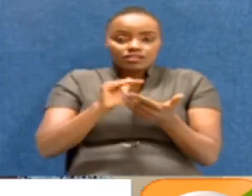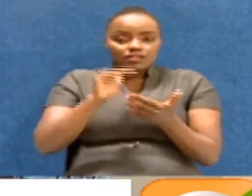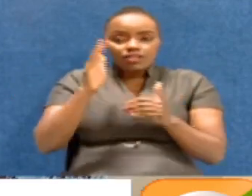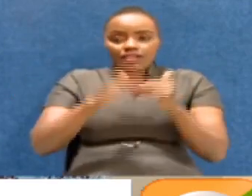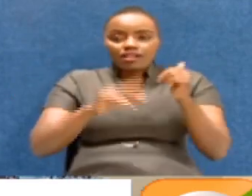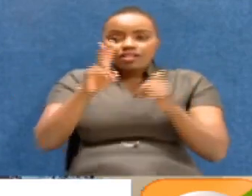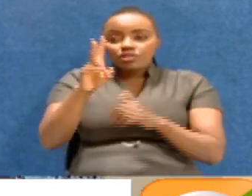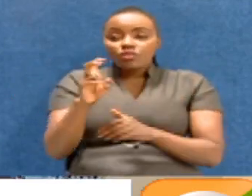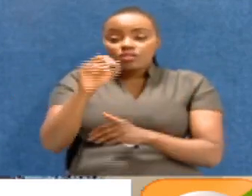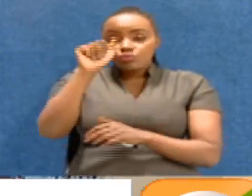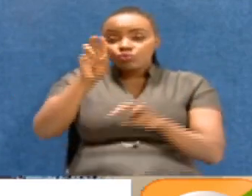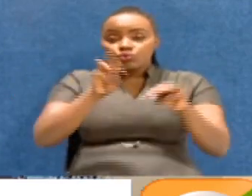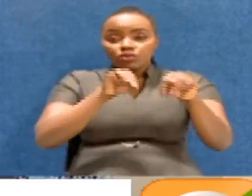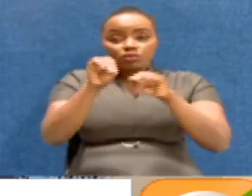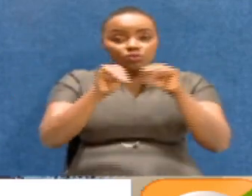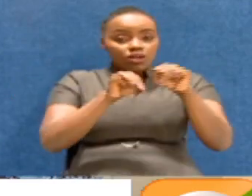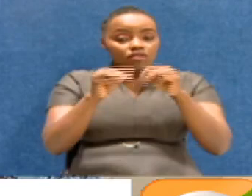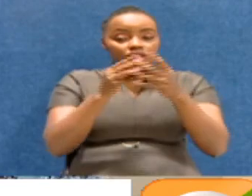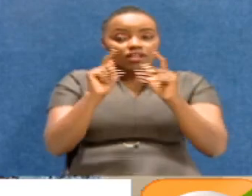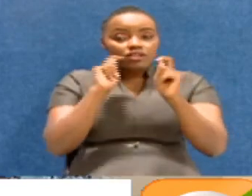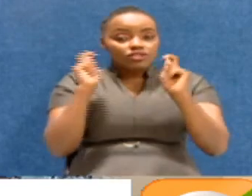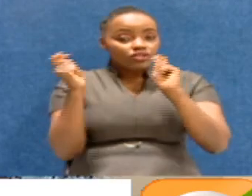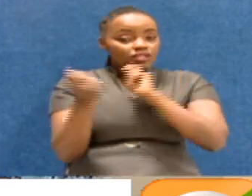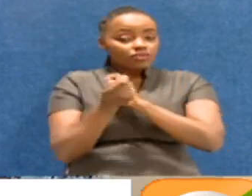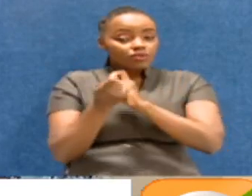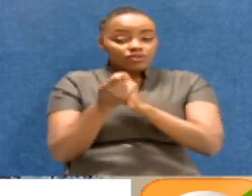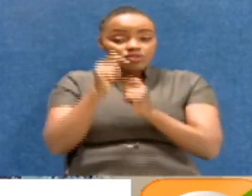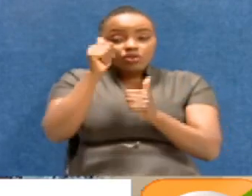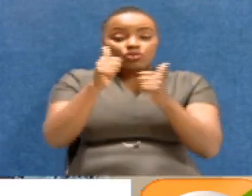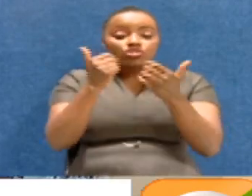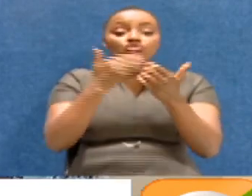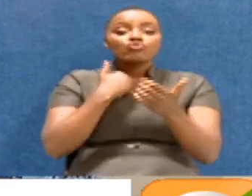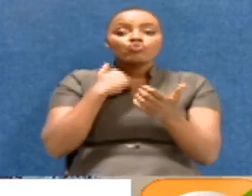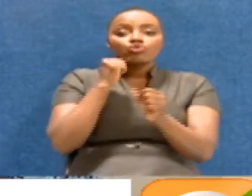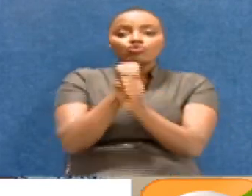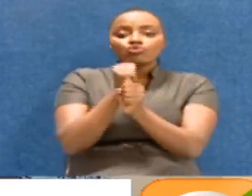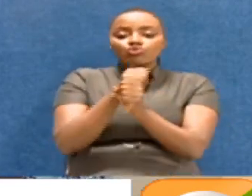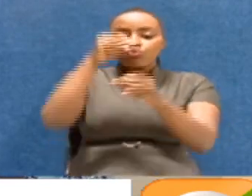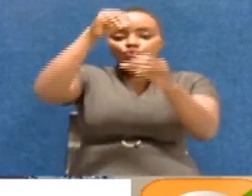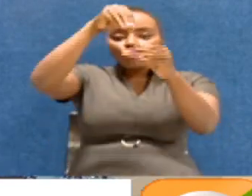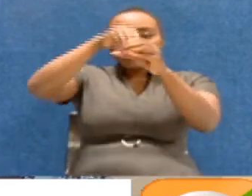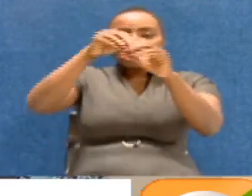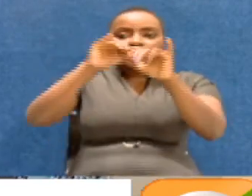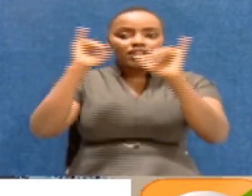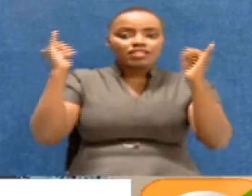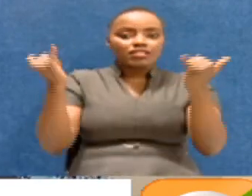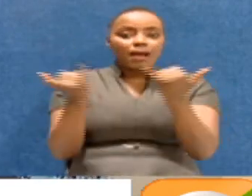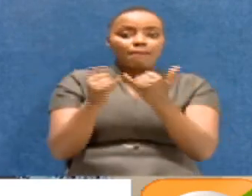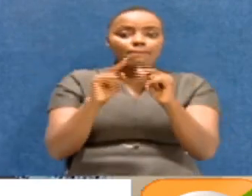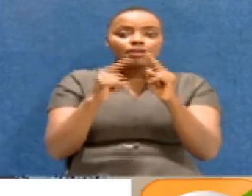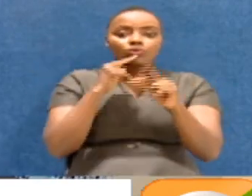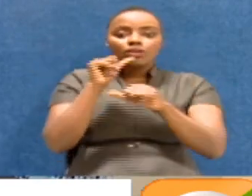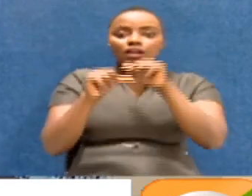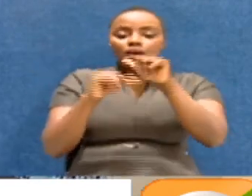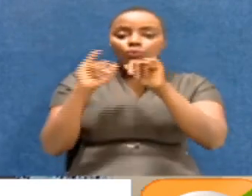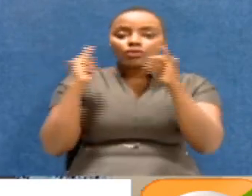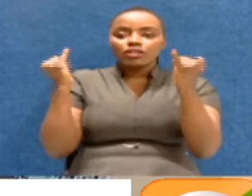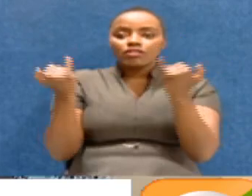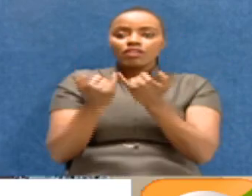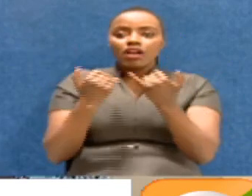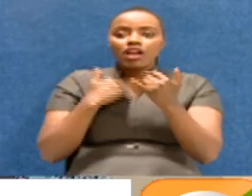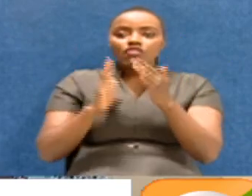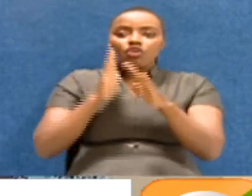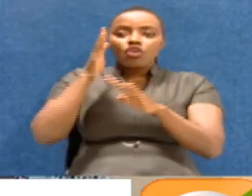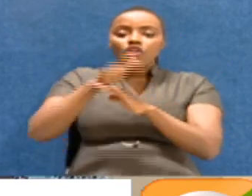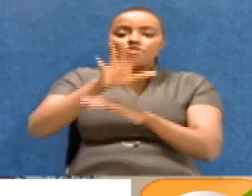you can still manage any transformative changes that you want to do within an institution. Yeah. But we are talking of an institution which has more